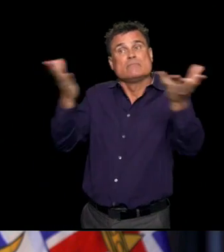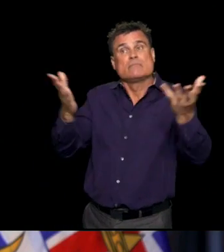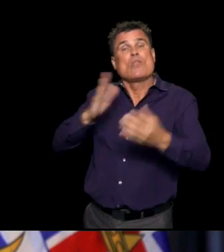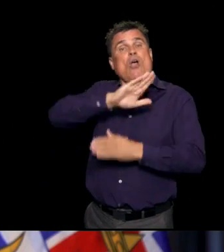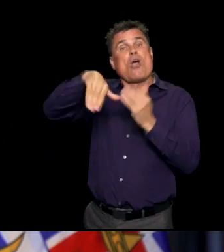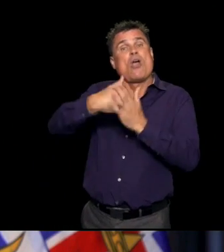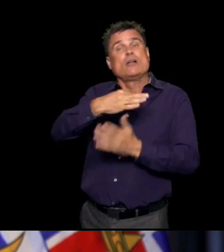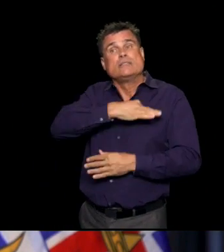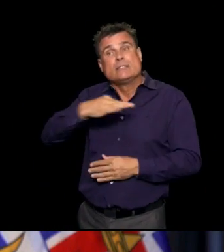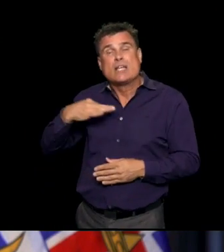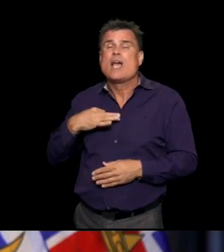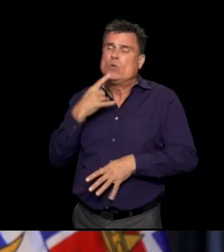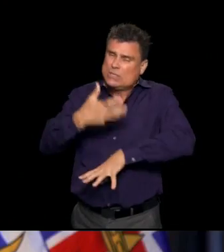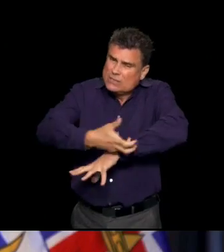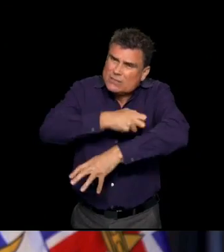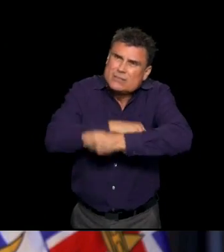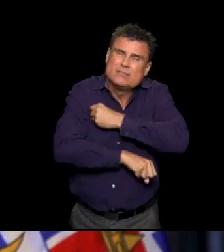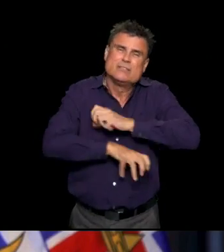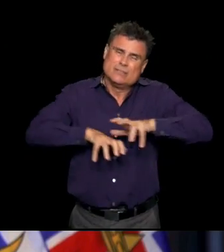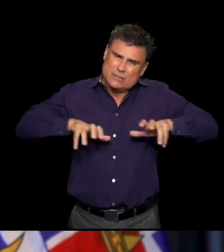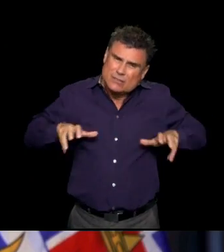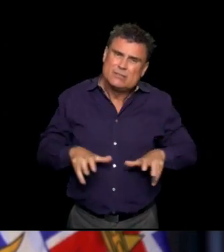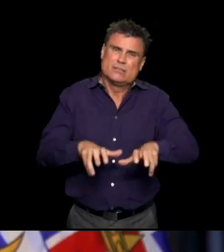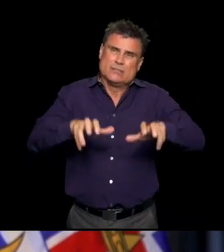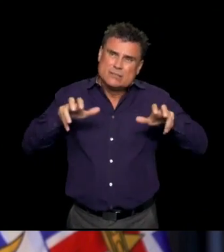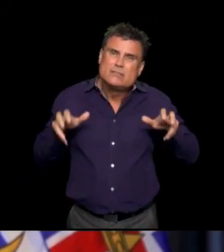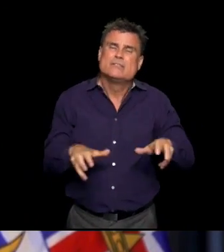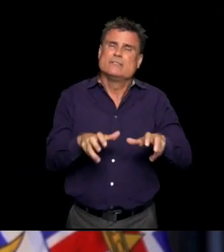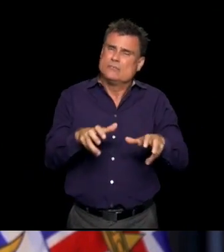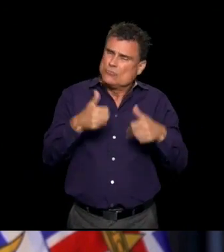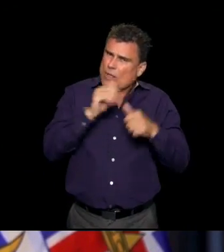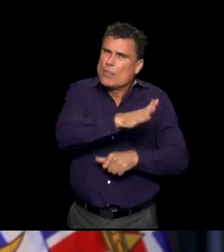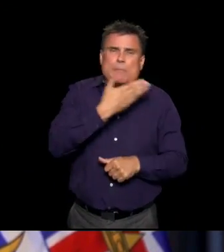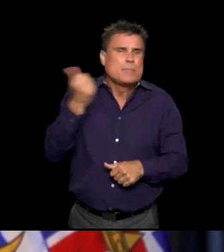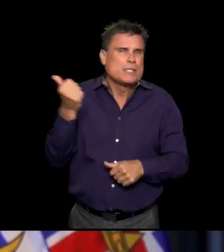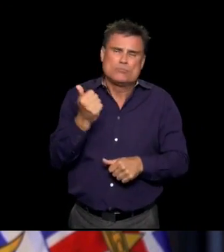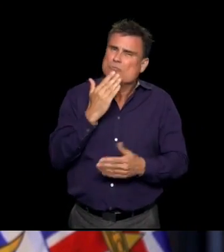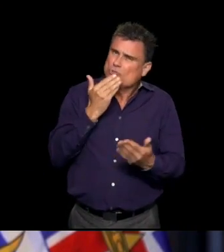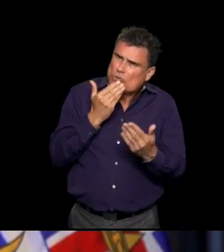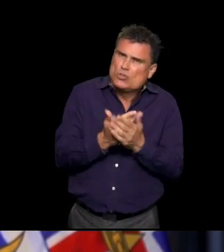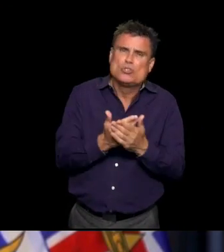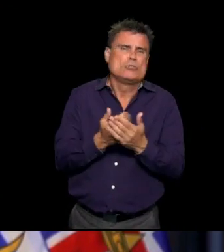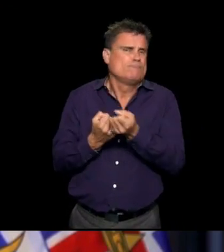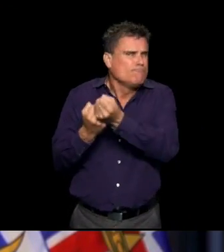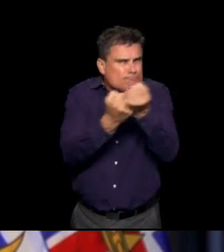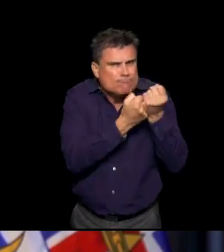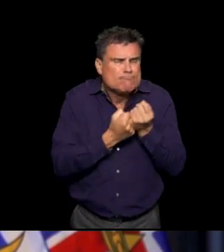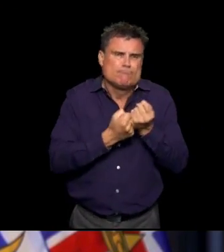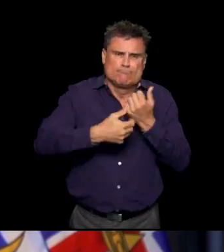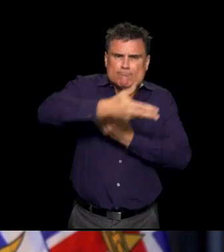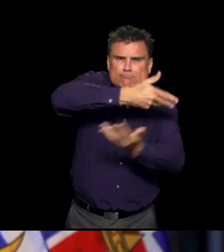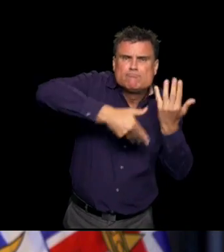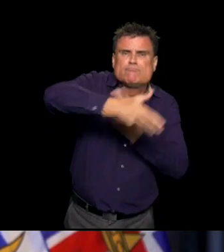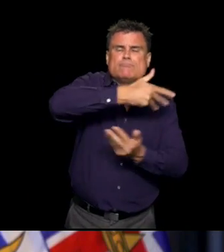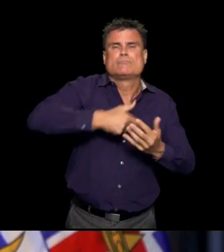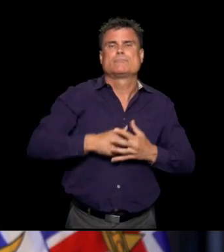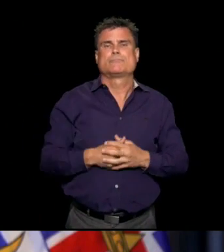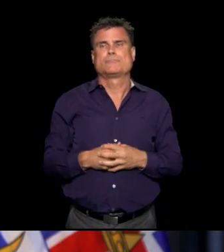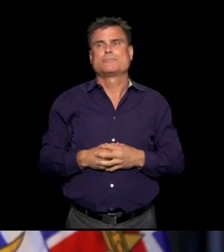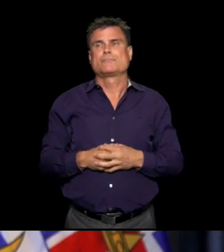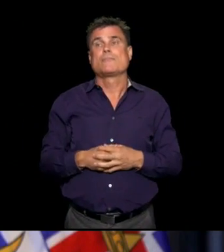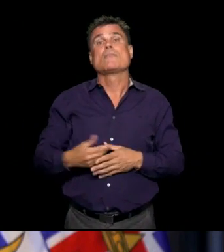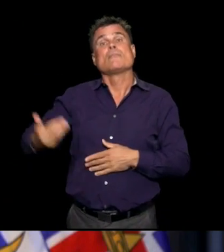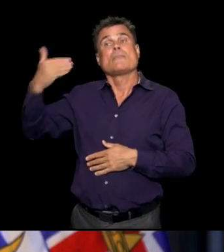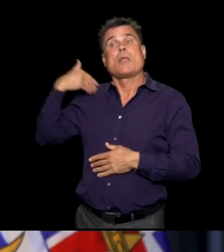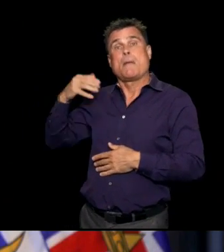and to support people as they go through the difficult challenges relating to outbreak. Every Thursday I provide an update on our